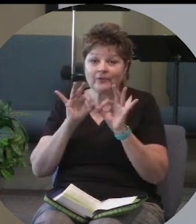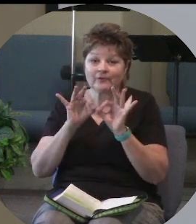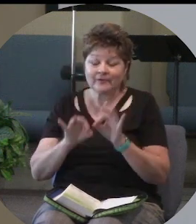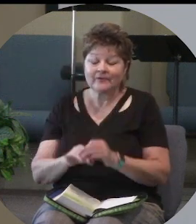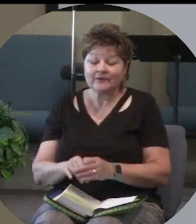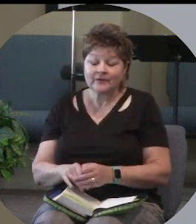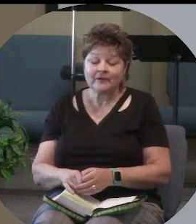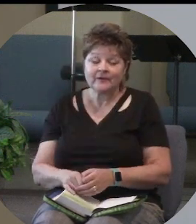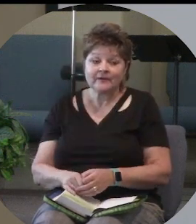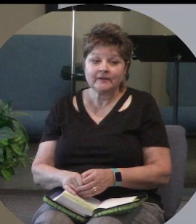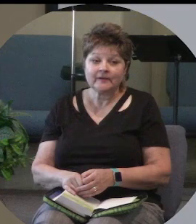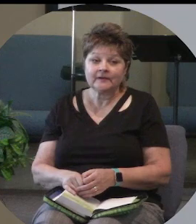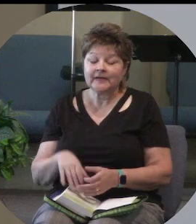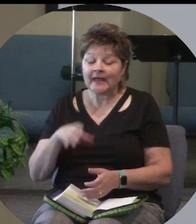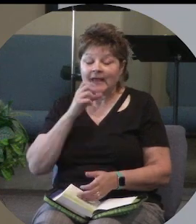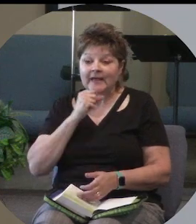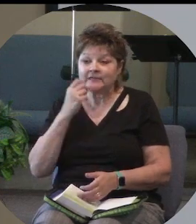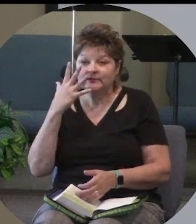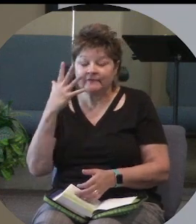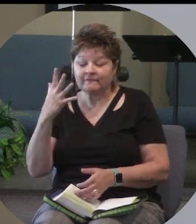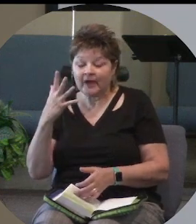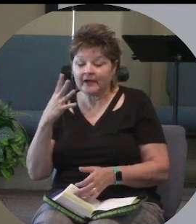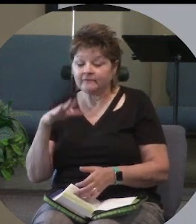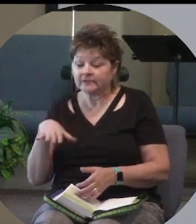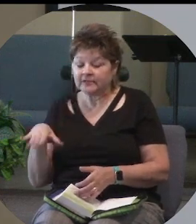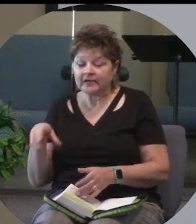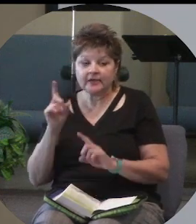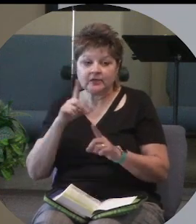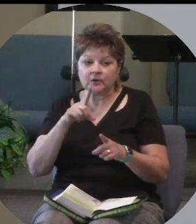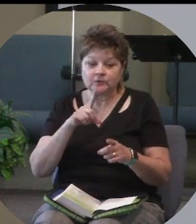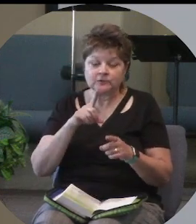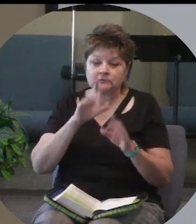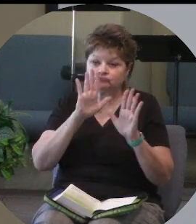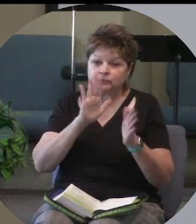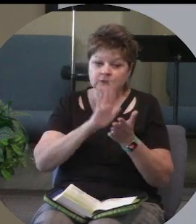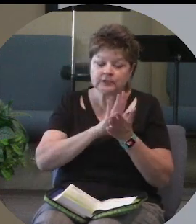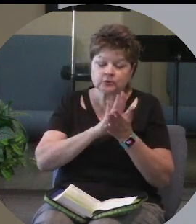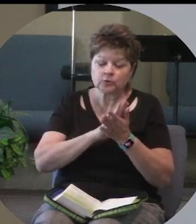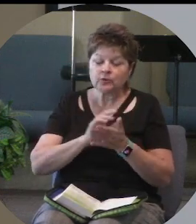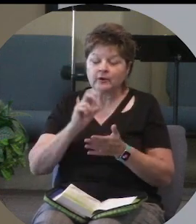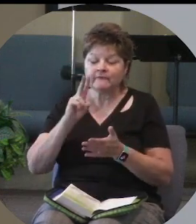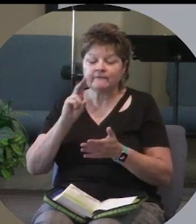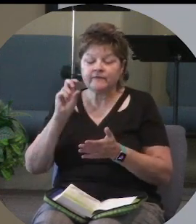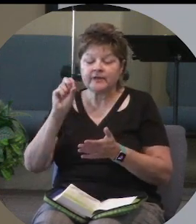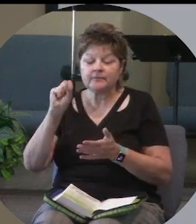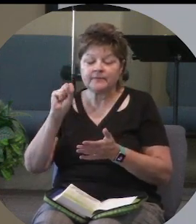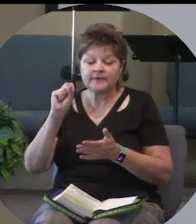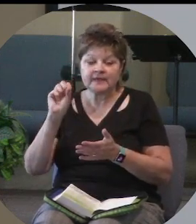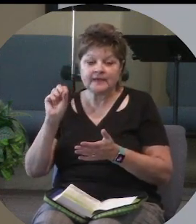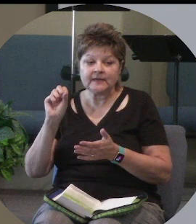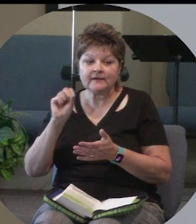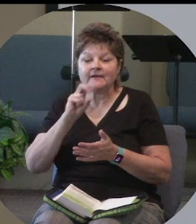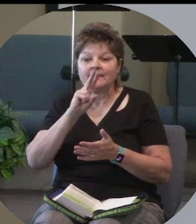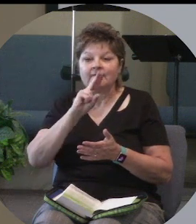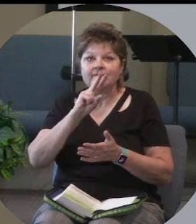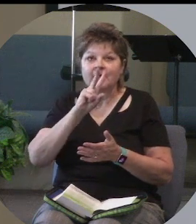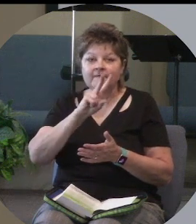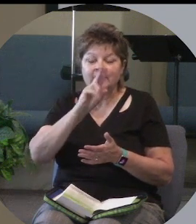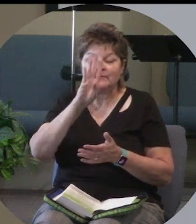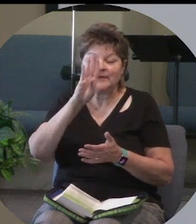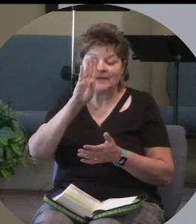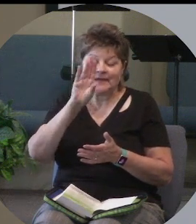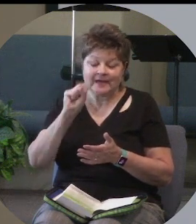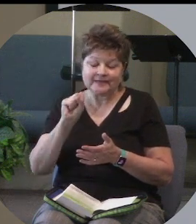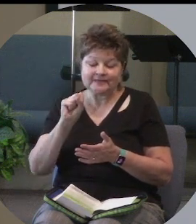Any five-year-old that goes to Sunday or Sunday school or vacation Bible school will get the psalm that says you are fearfully and